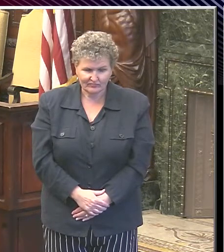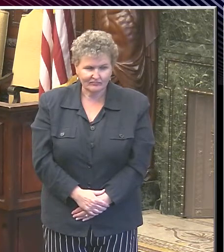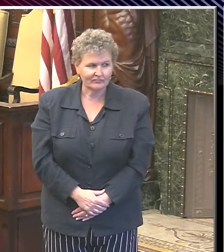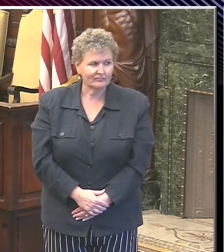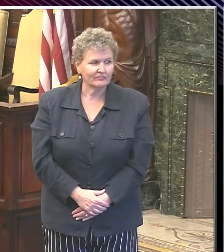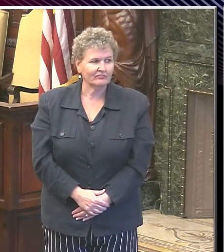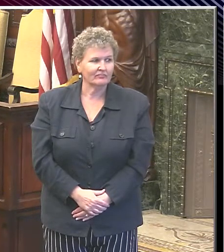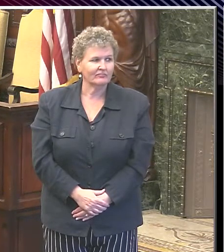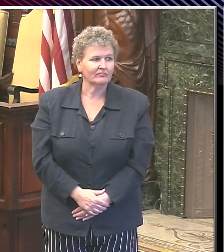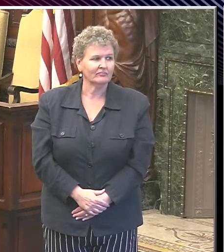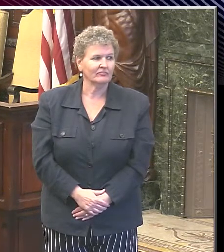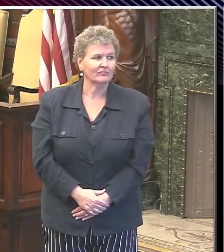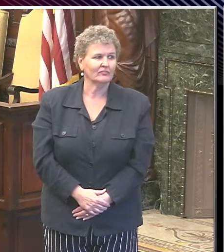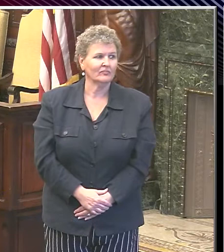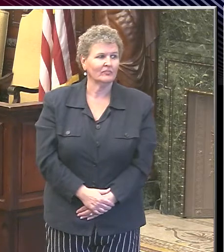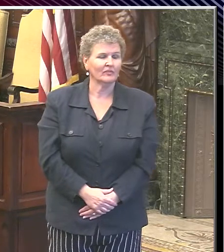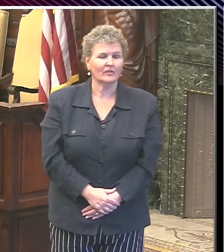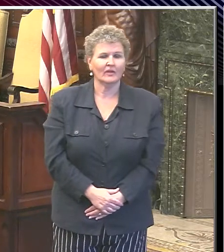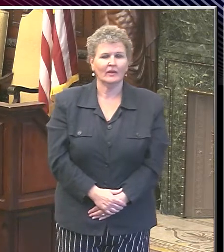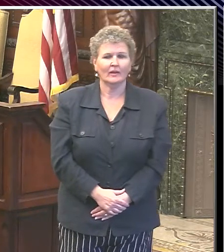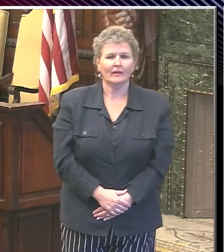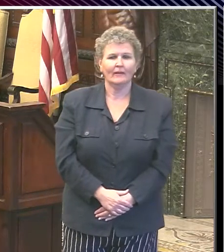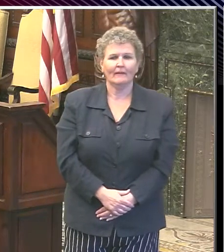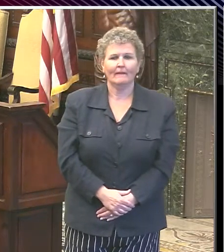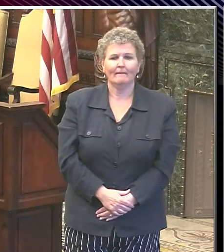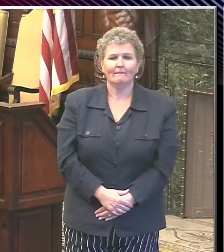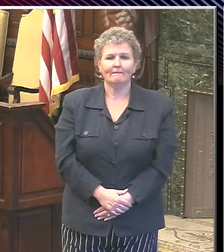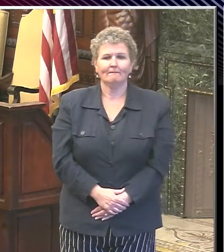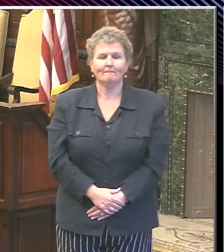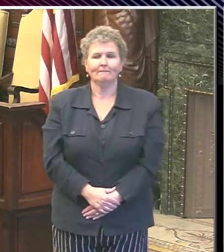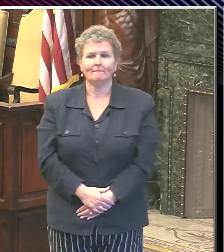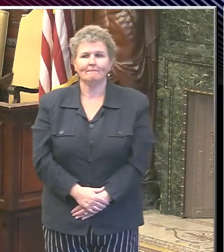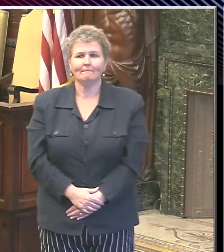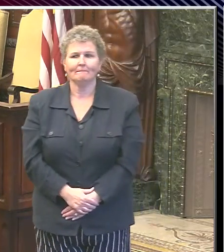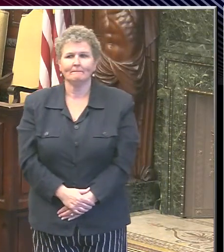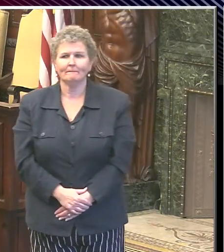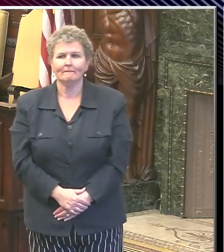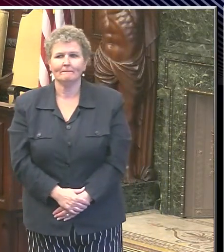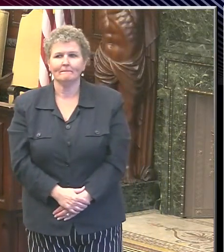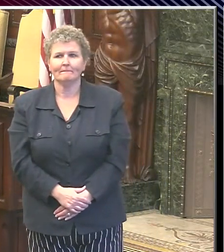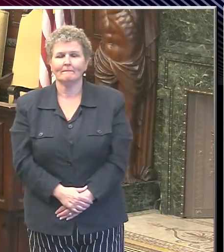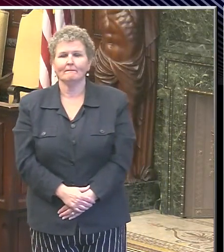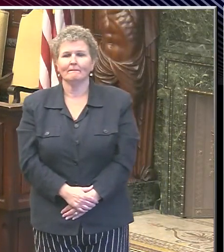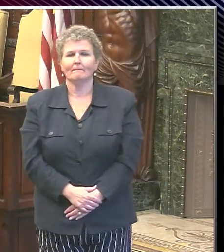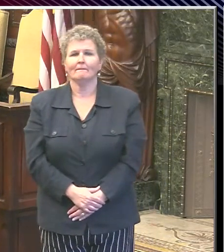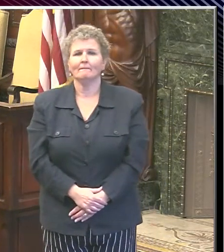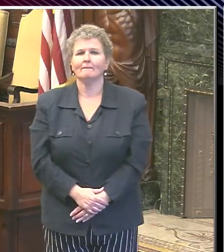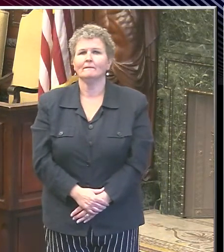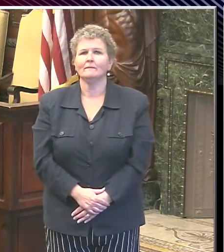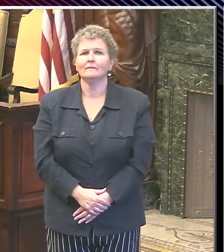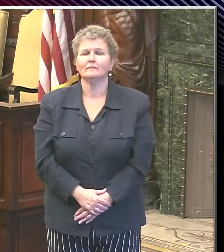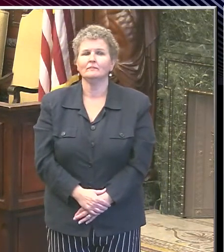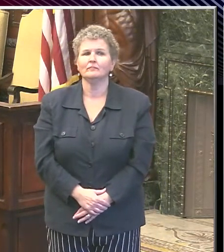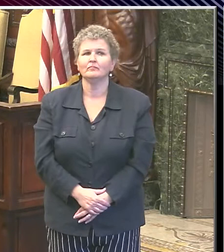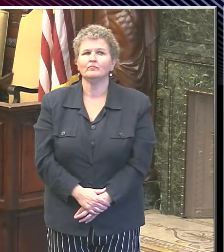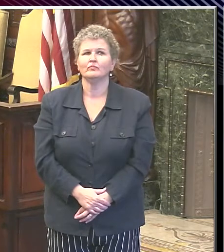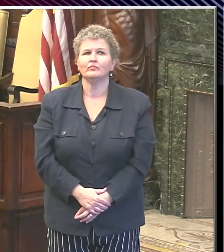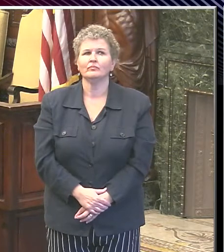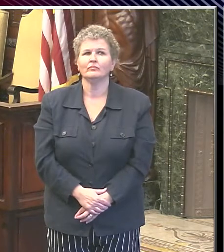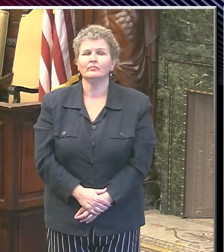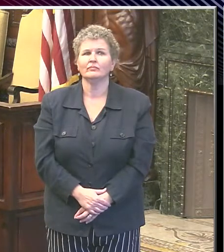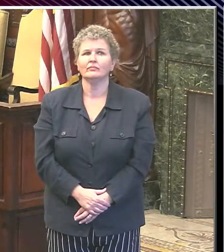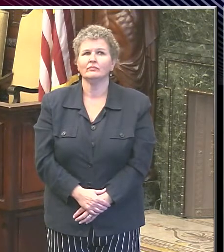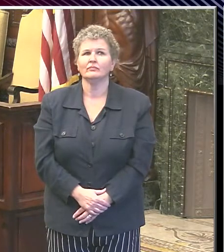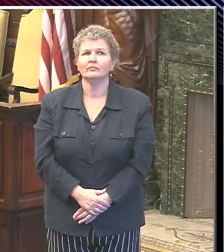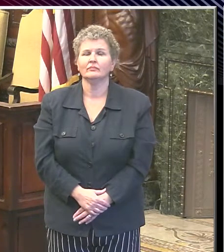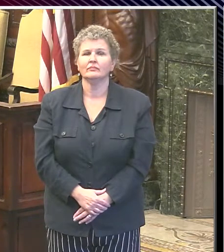a specific plan that goes much more than only to prevent the virus of COVID-19. There are even procedures for the delivery of